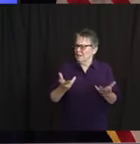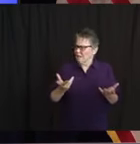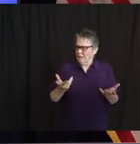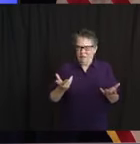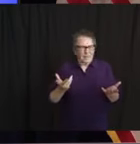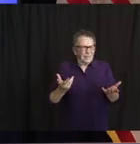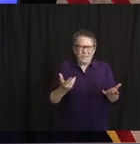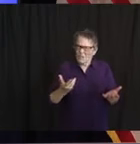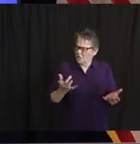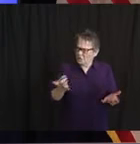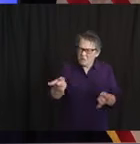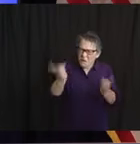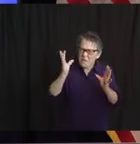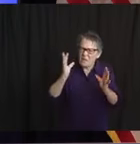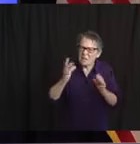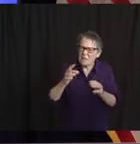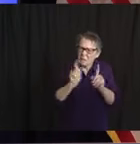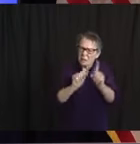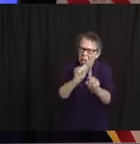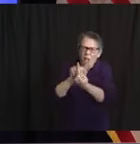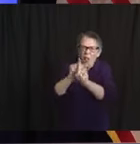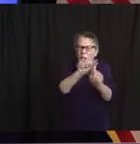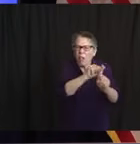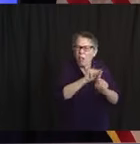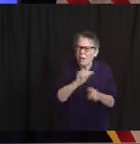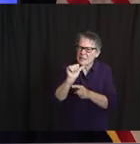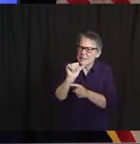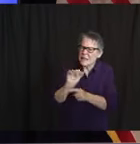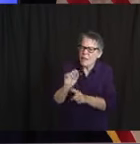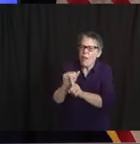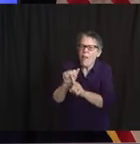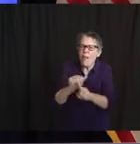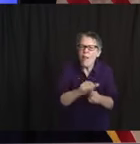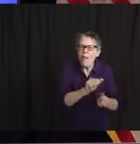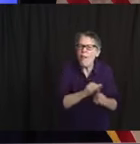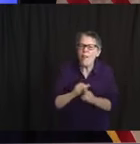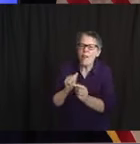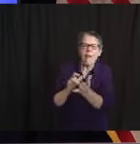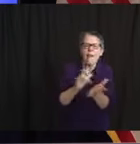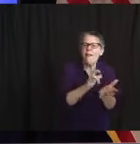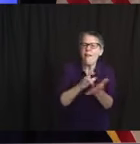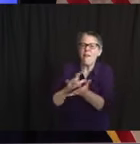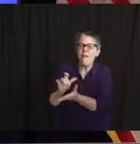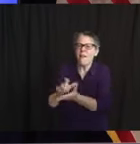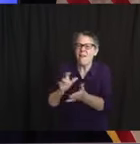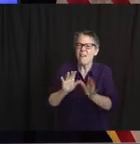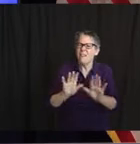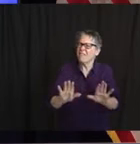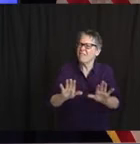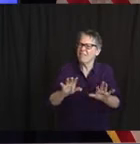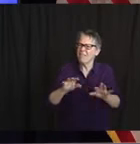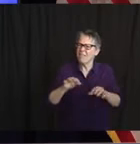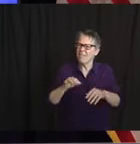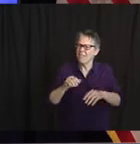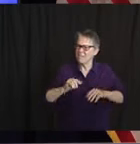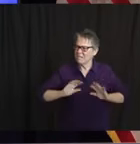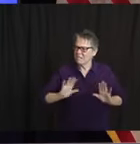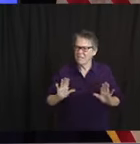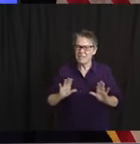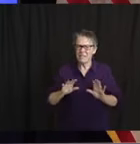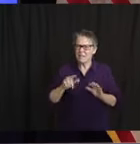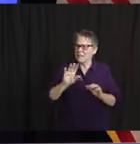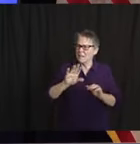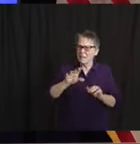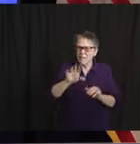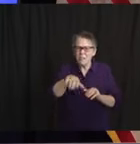said, you don't give up your social security number or your bank account number, anything like that, either in a text or on the phone. And the